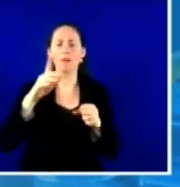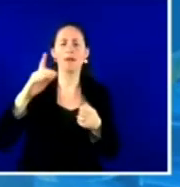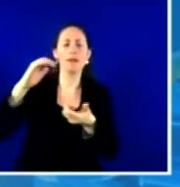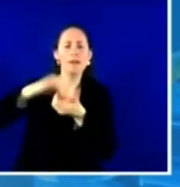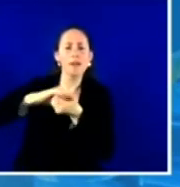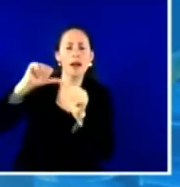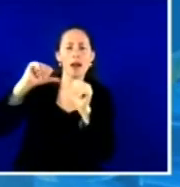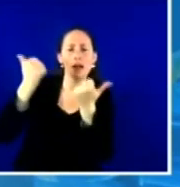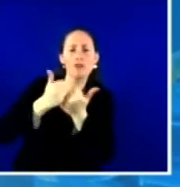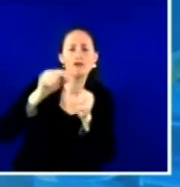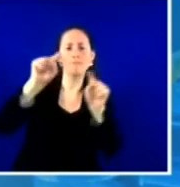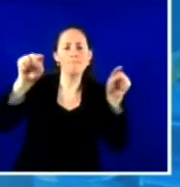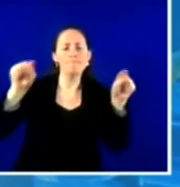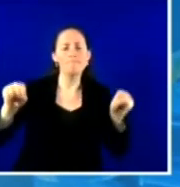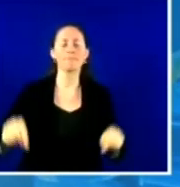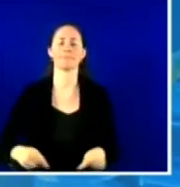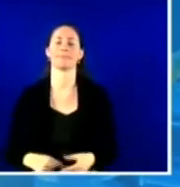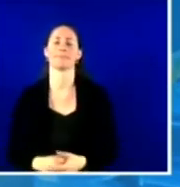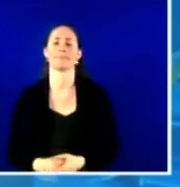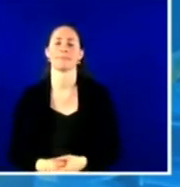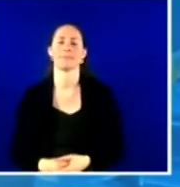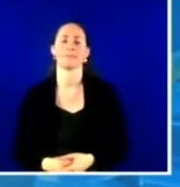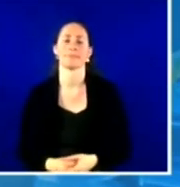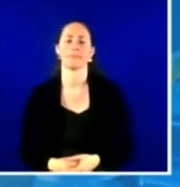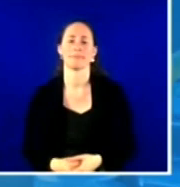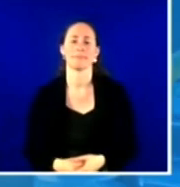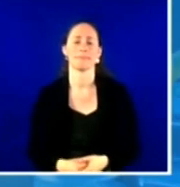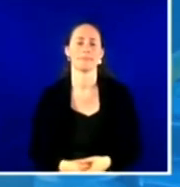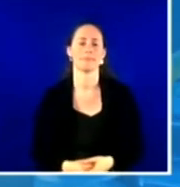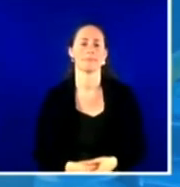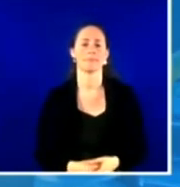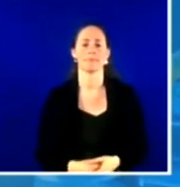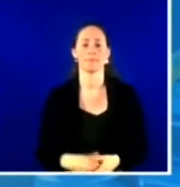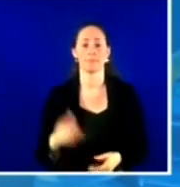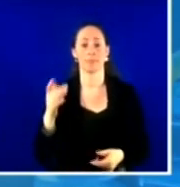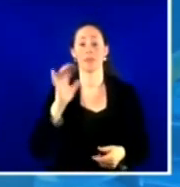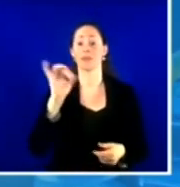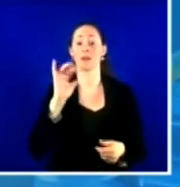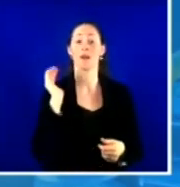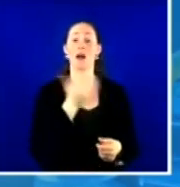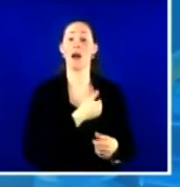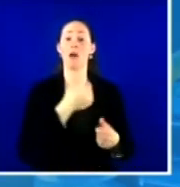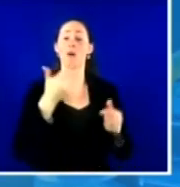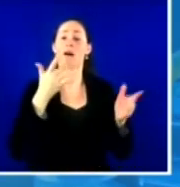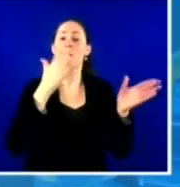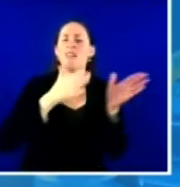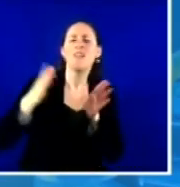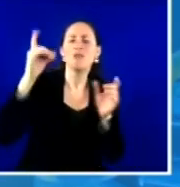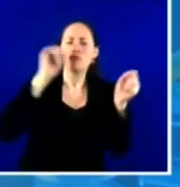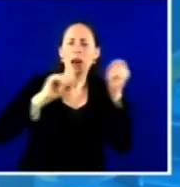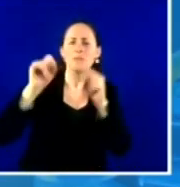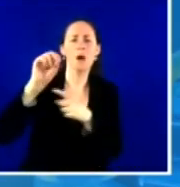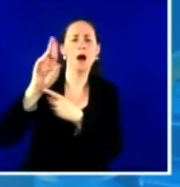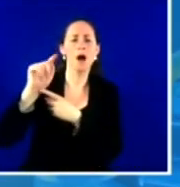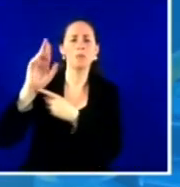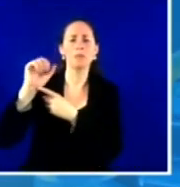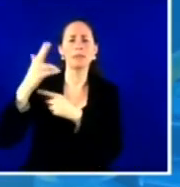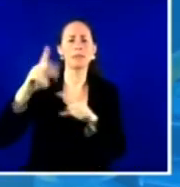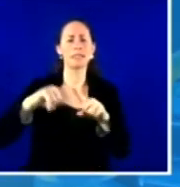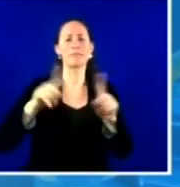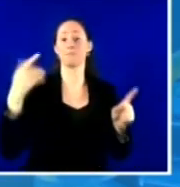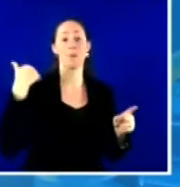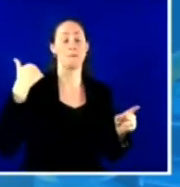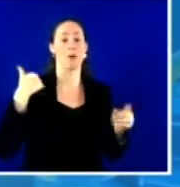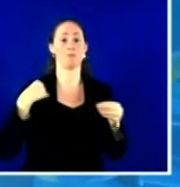our outreach also has shifted, right? It's shifted from being broad global messages to what